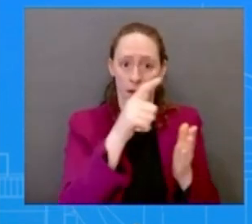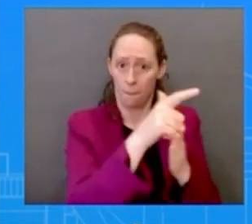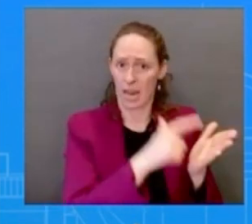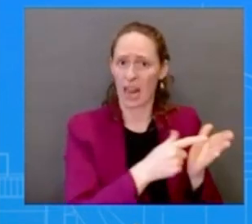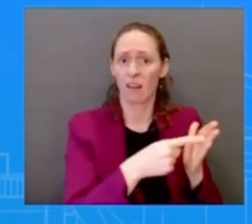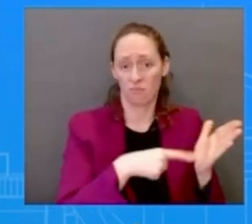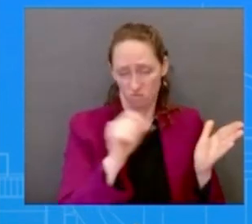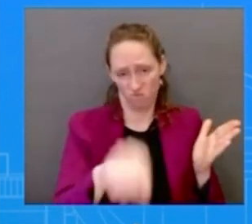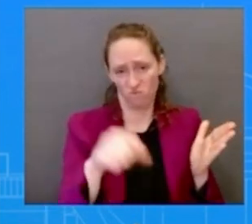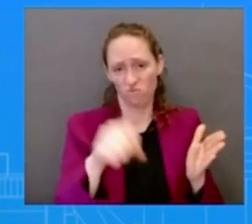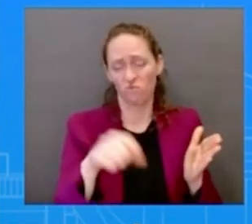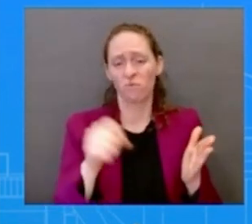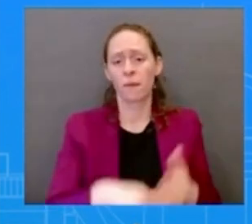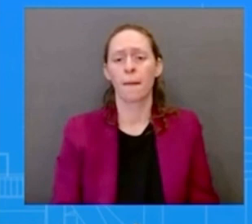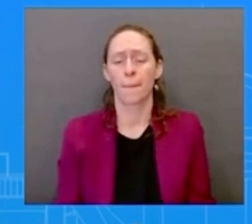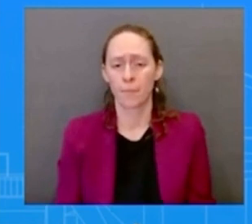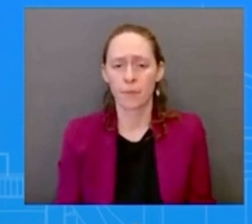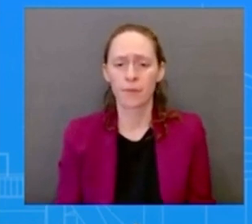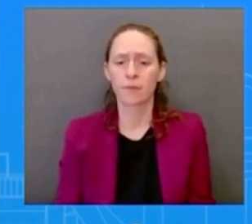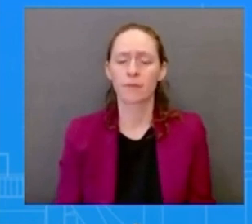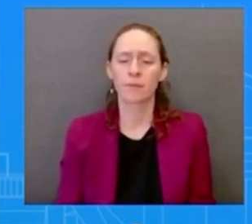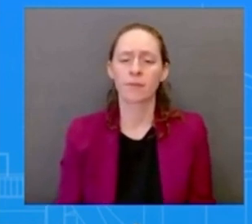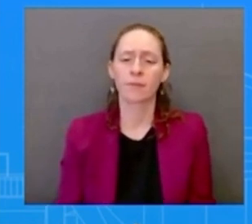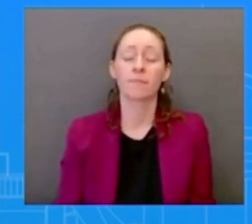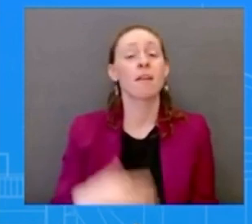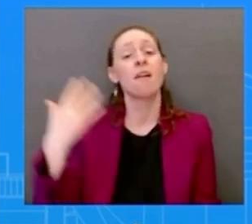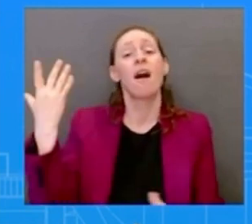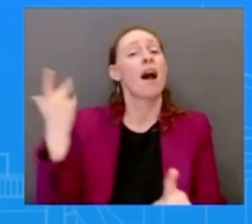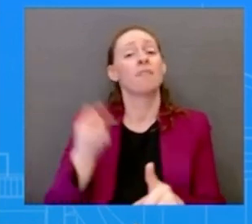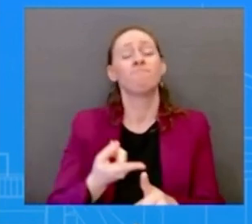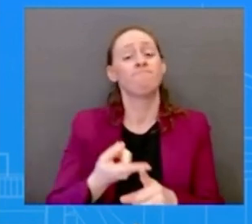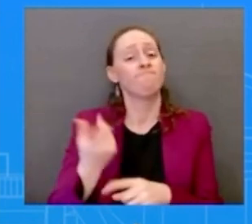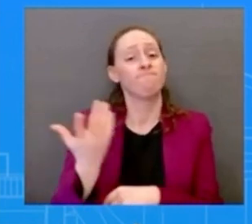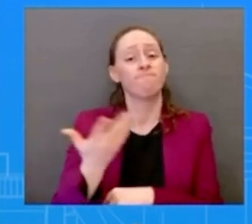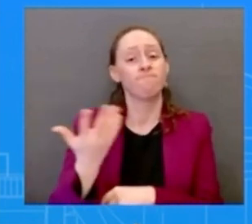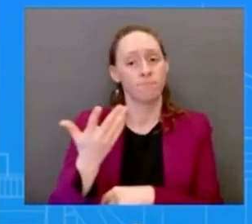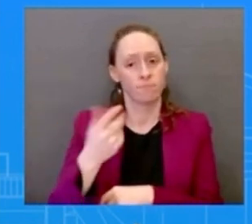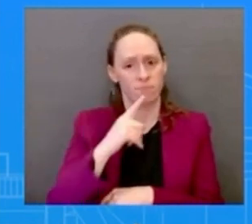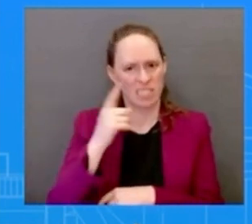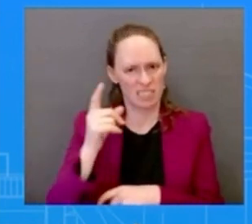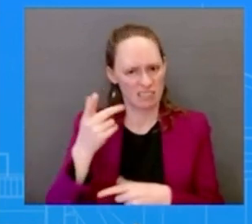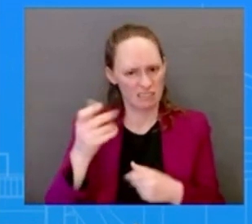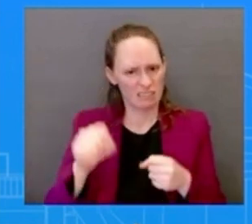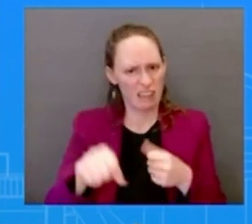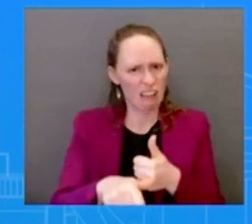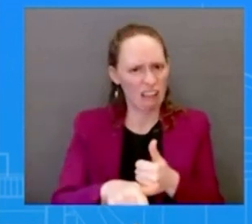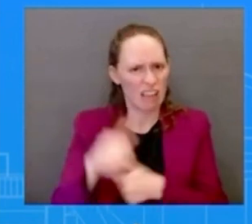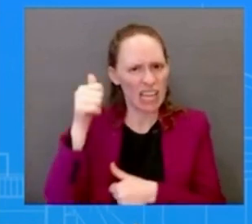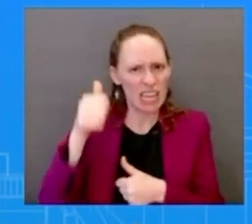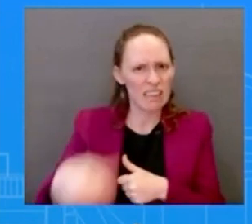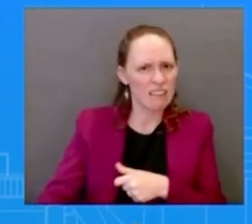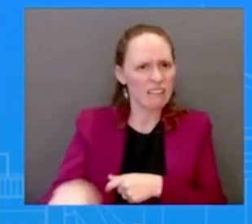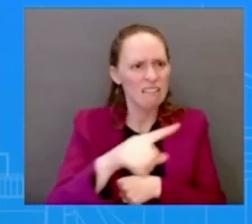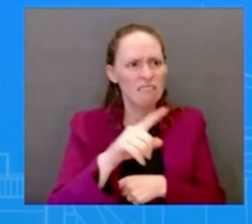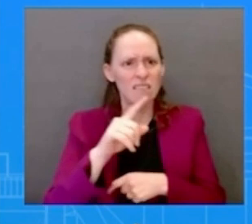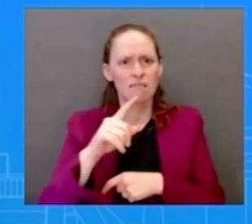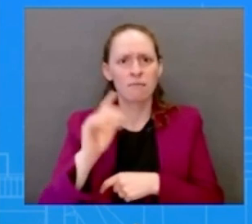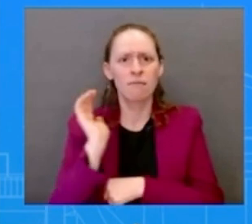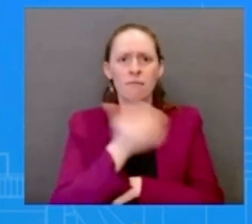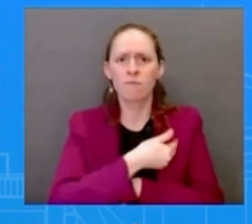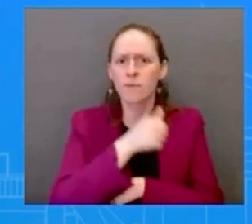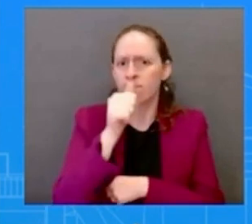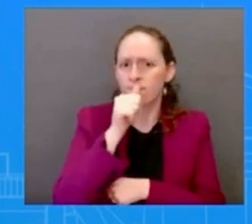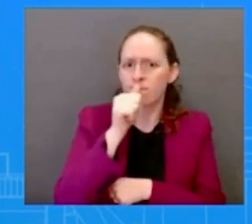that when it comes to uh potential threats to our national security when it comes to uh the safety of americans uh when it comes to their